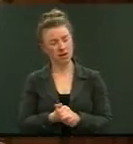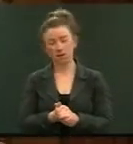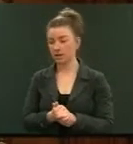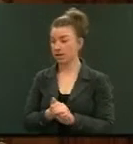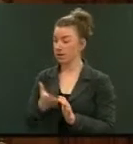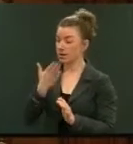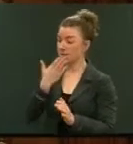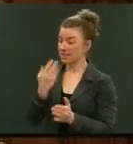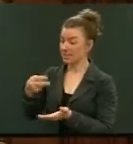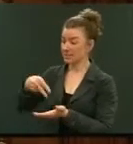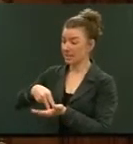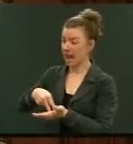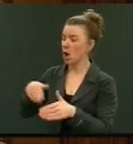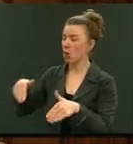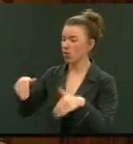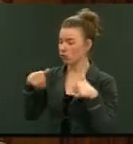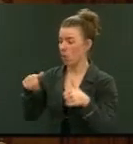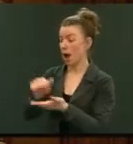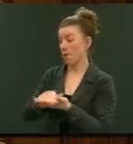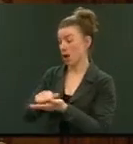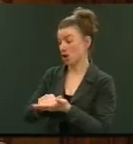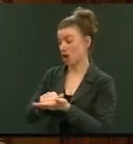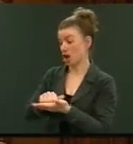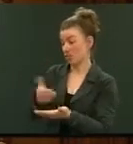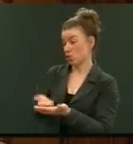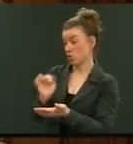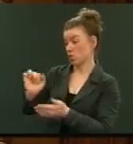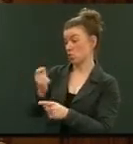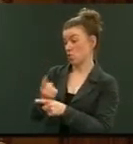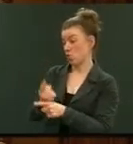stand, withdraw and apologise for that.